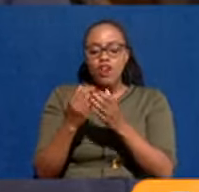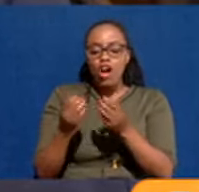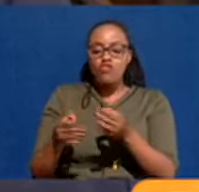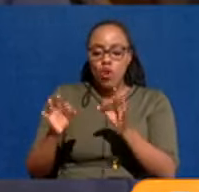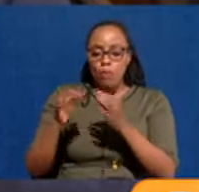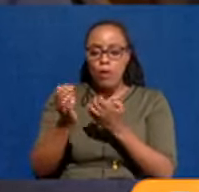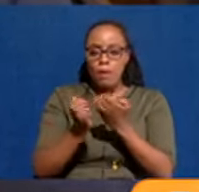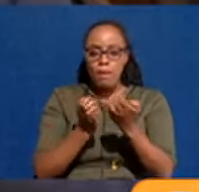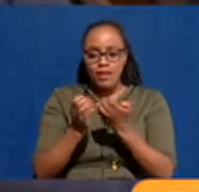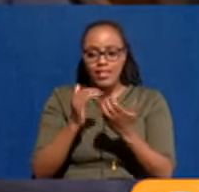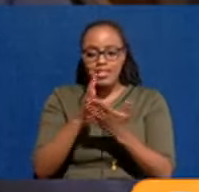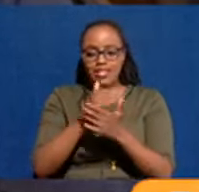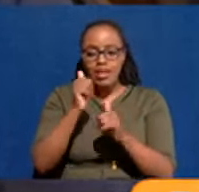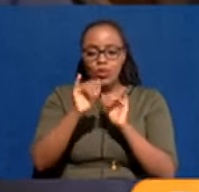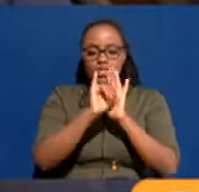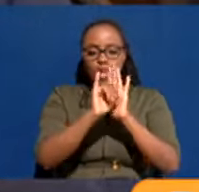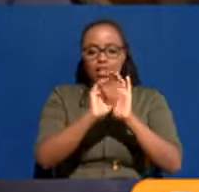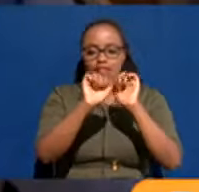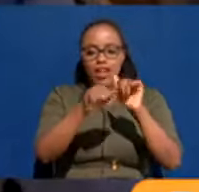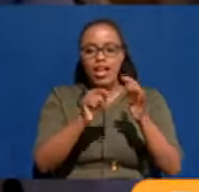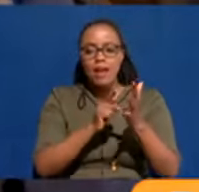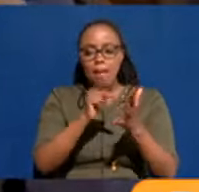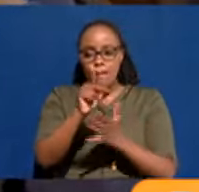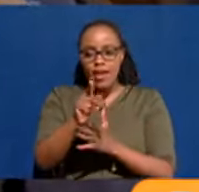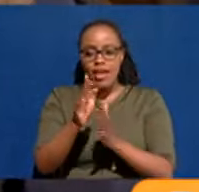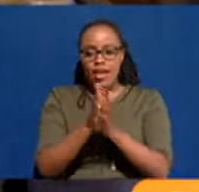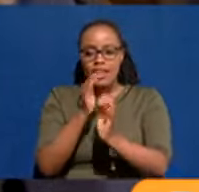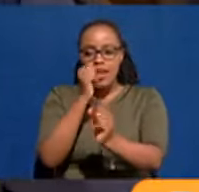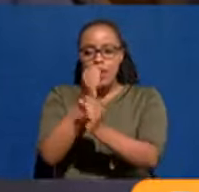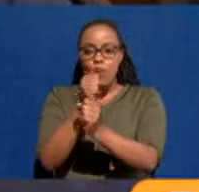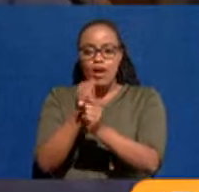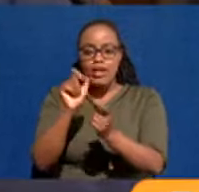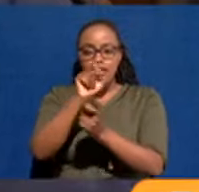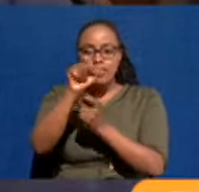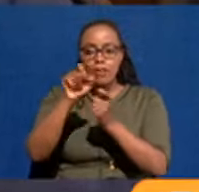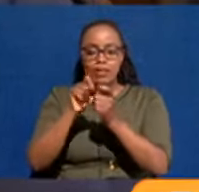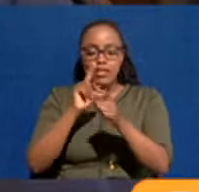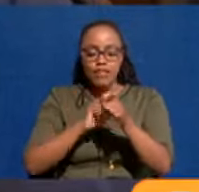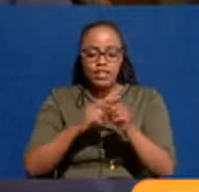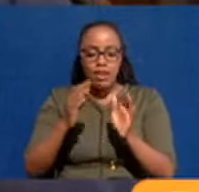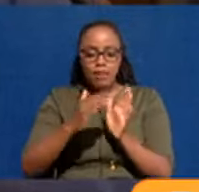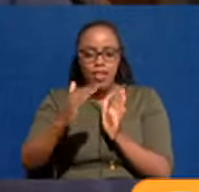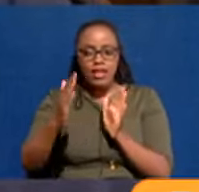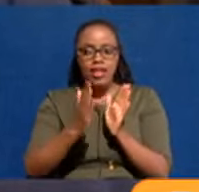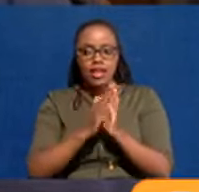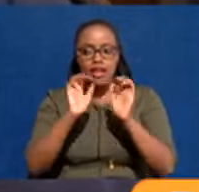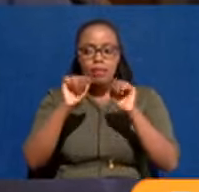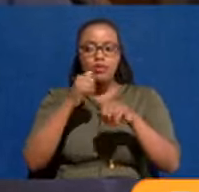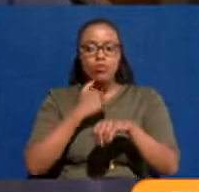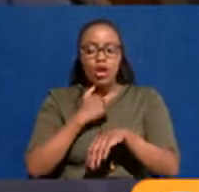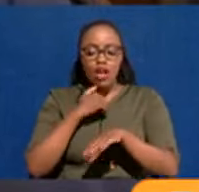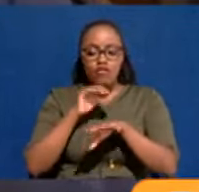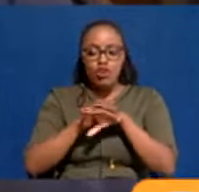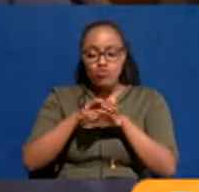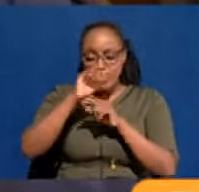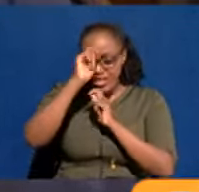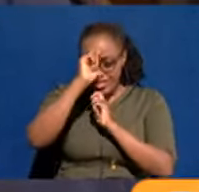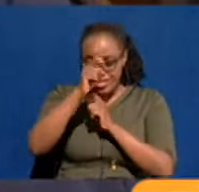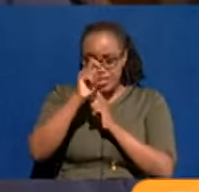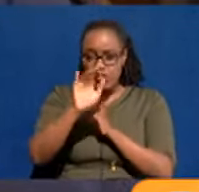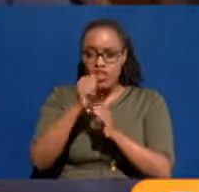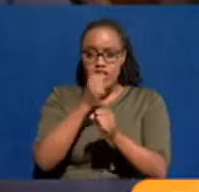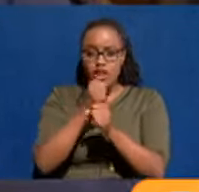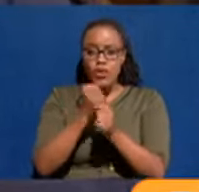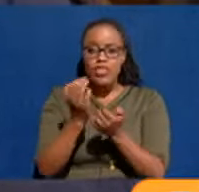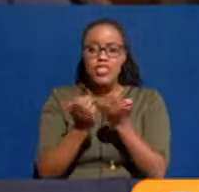that they can identify, pay for, work in specific timelines and be able to have decency in the way they do their business.